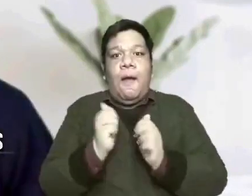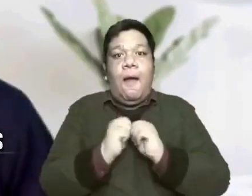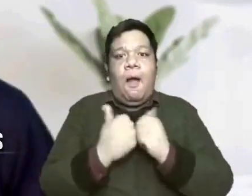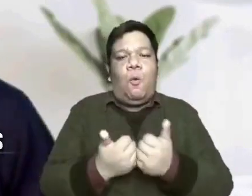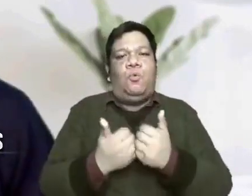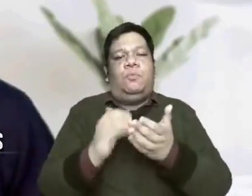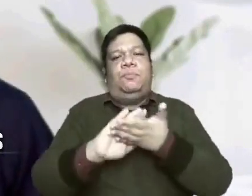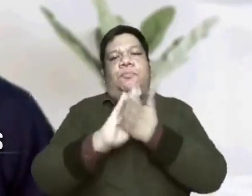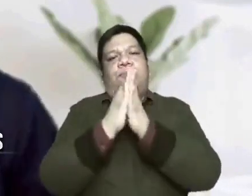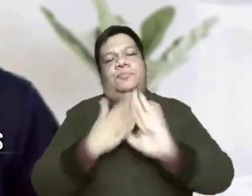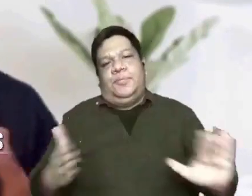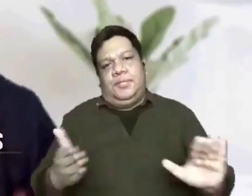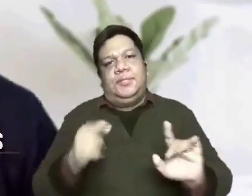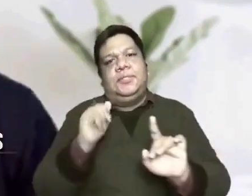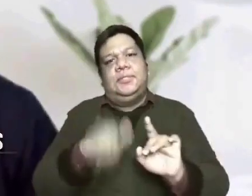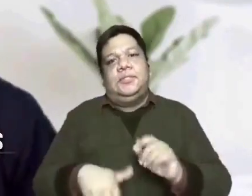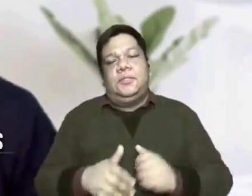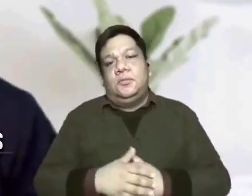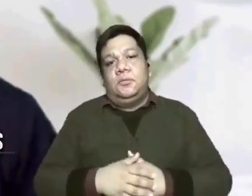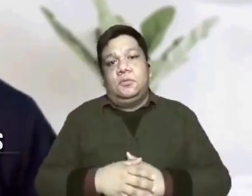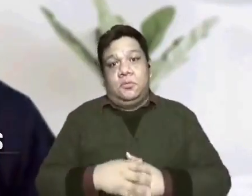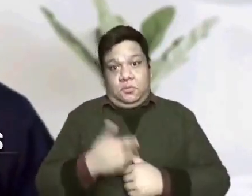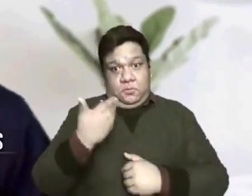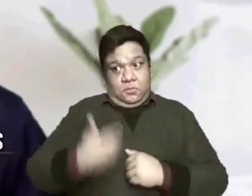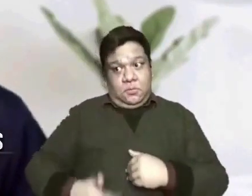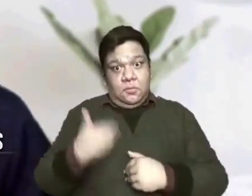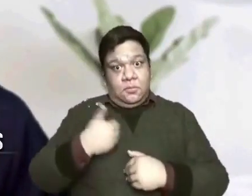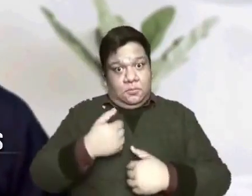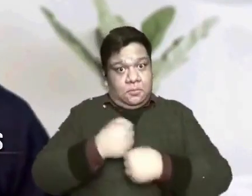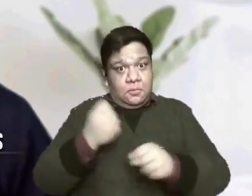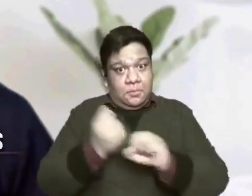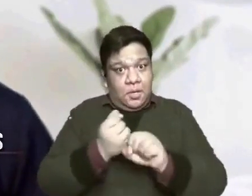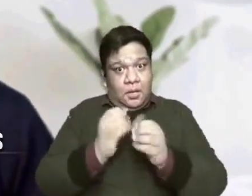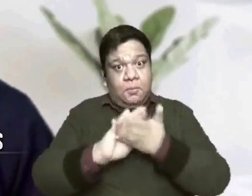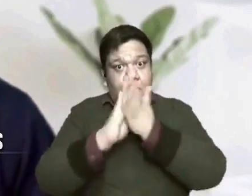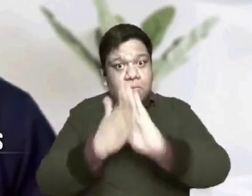peace and this is what makes one a peacemaker themselves